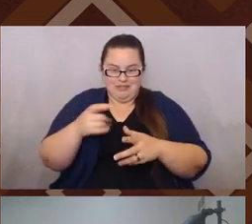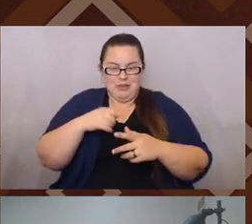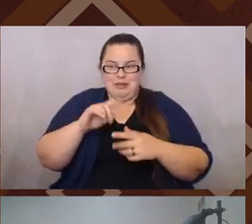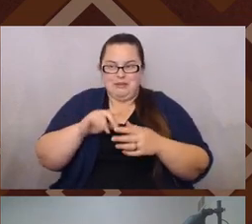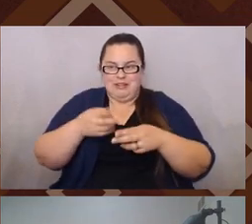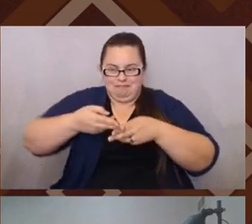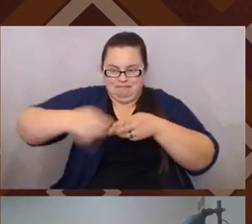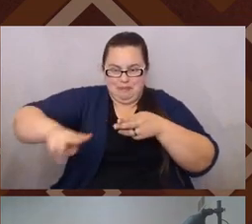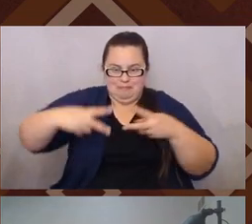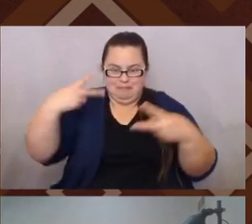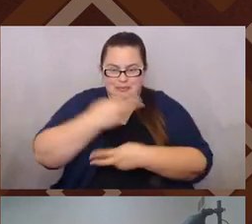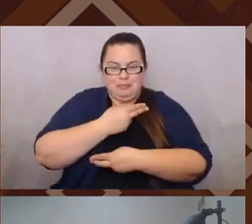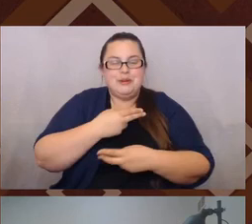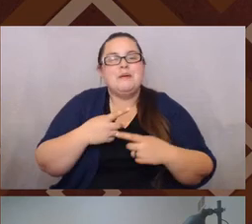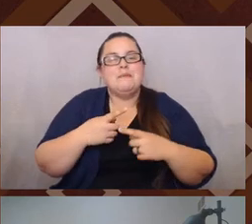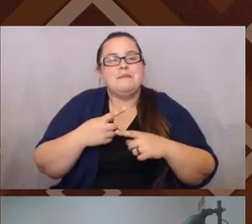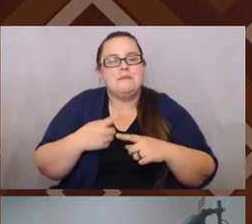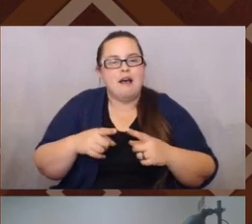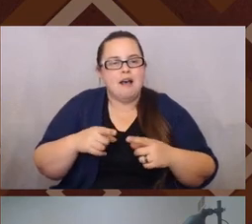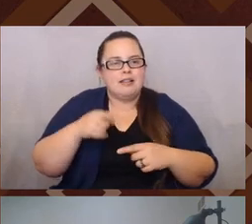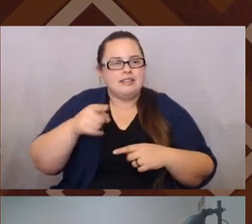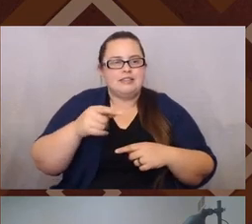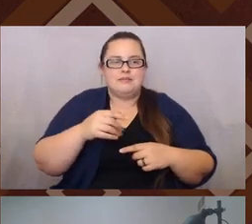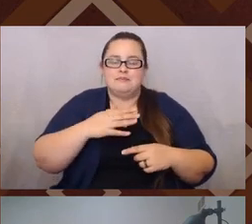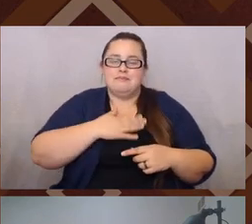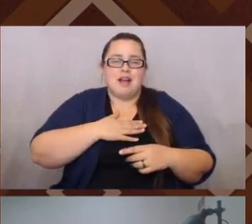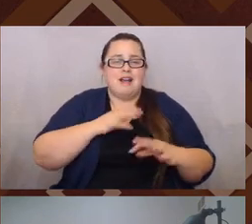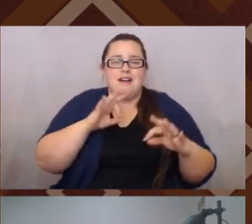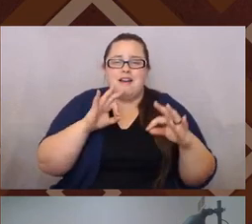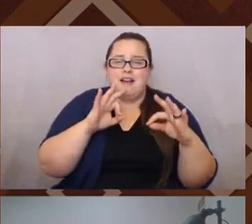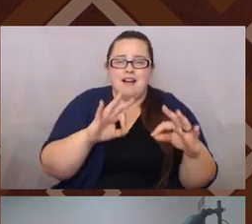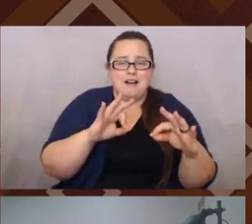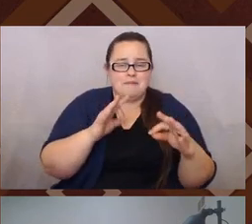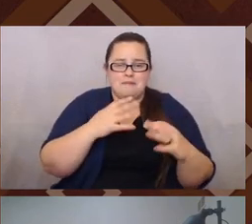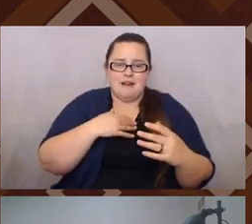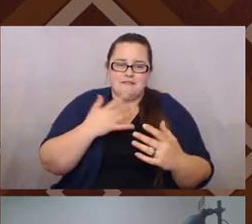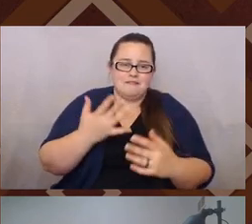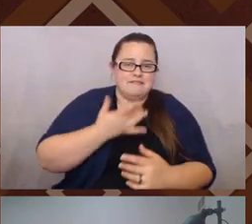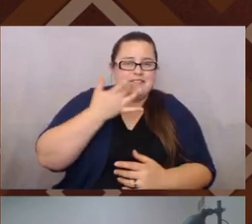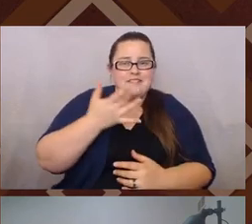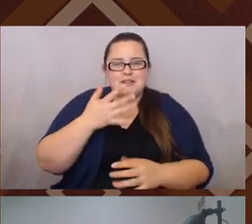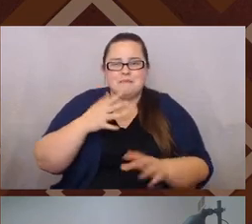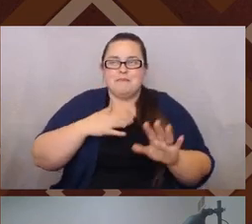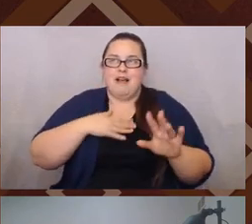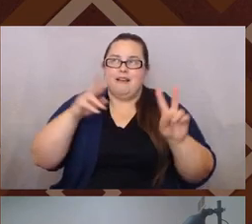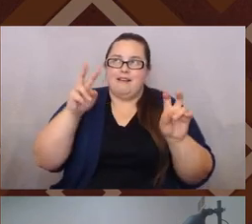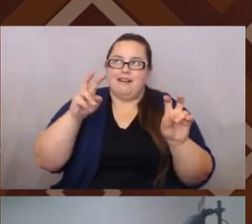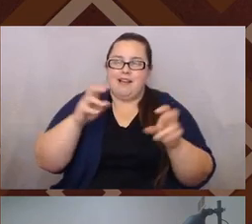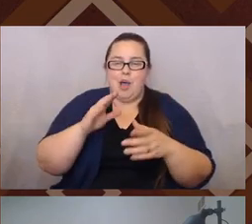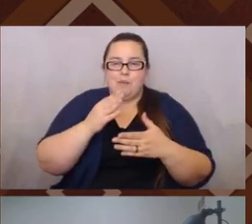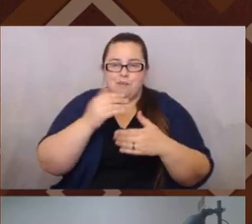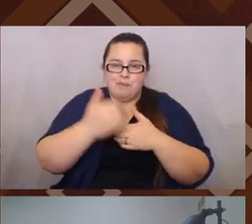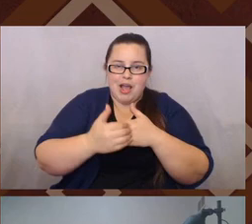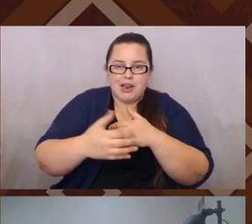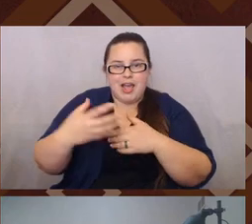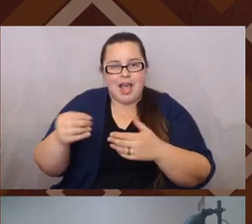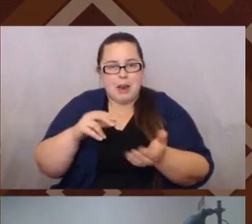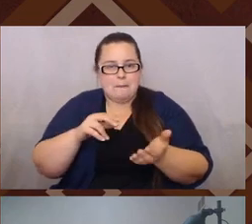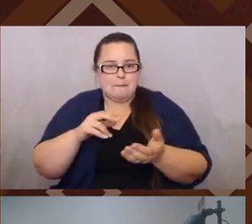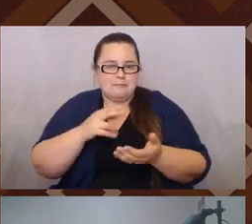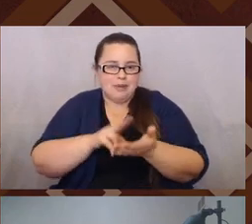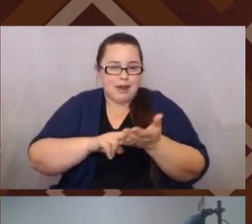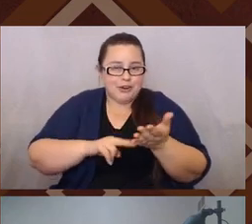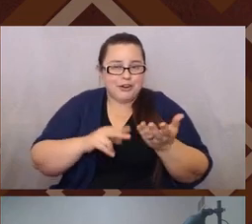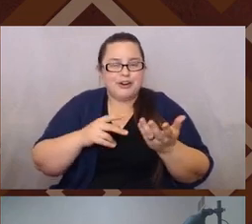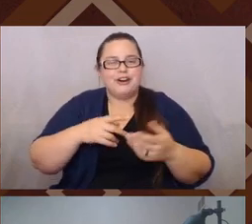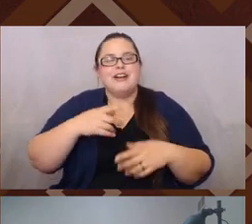because this is like my bread and butter, my pita butter and jelly. As I tell my little one, um, I look at the intersections